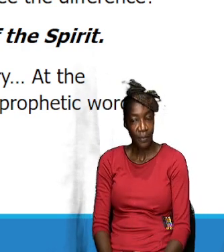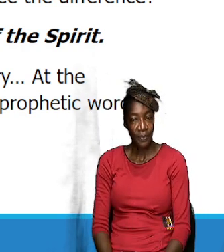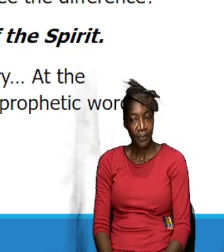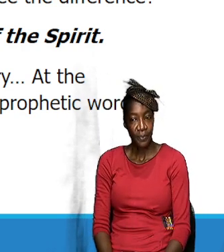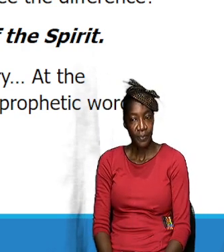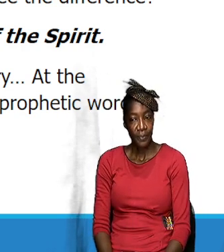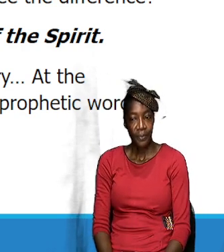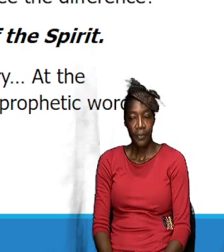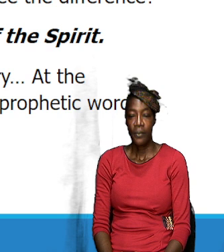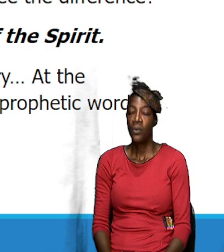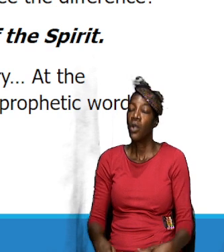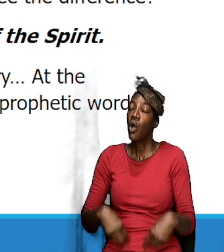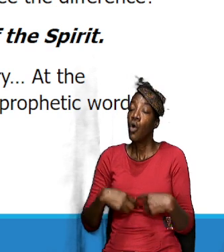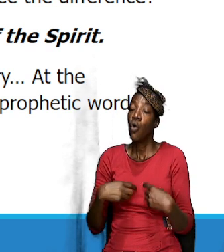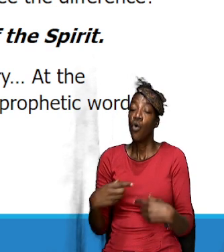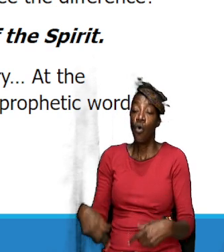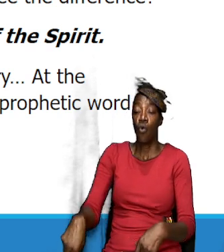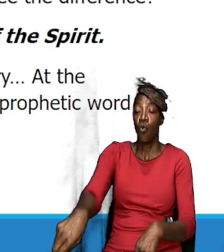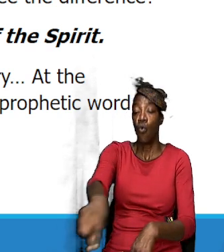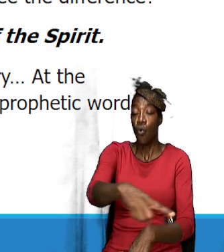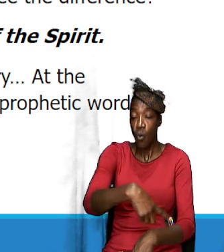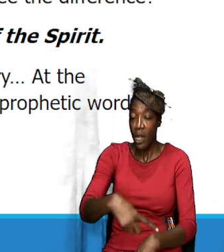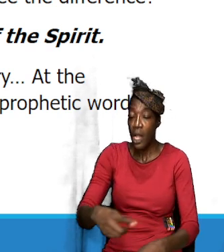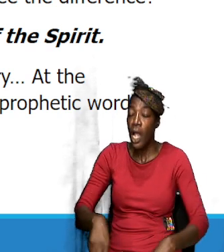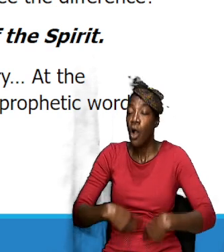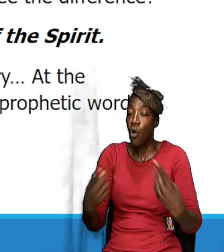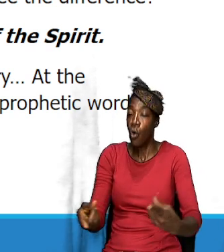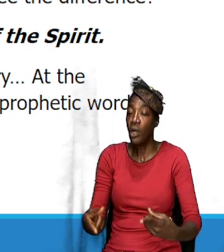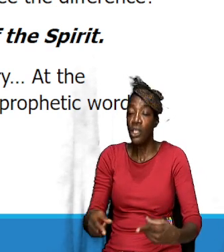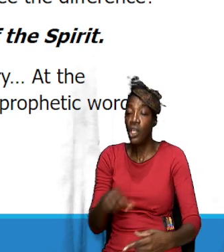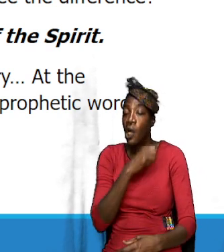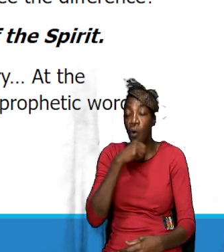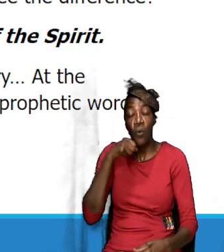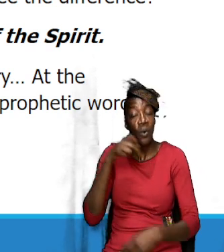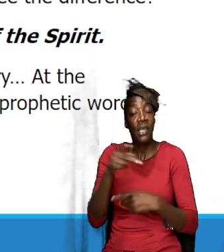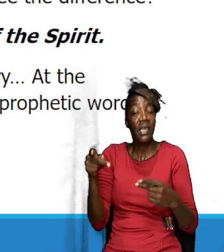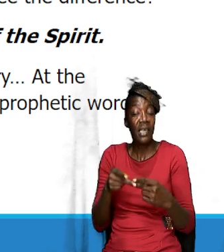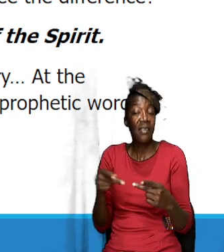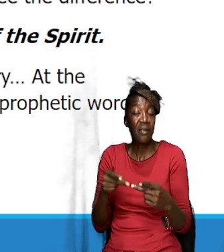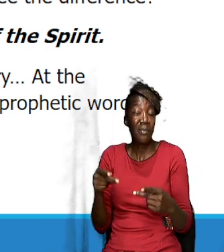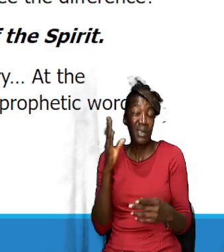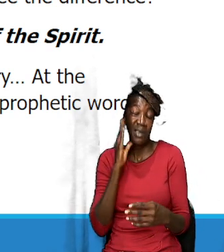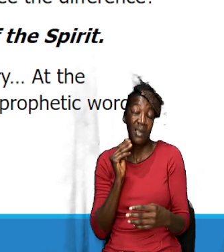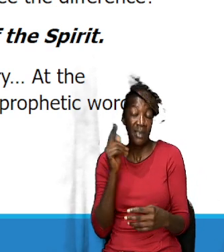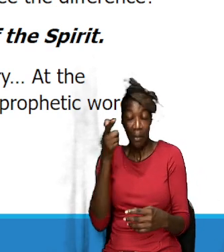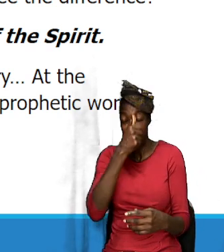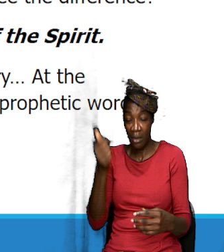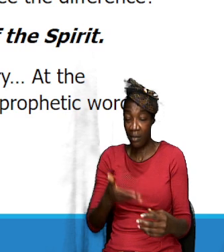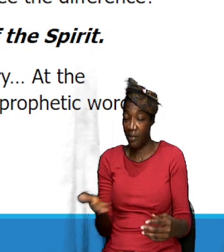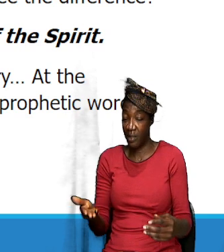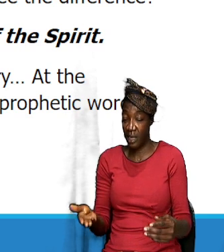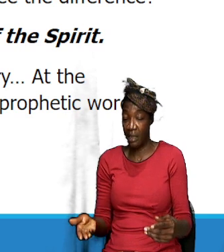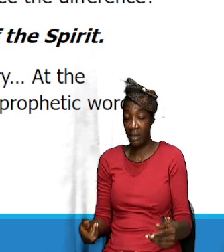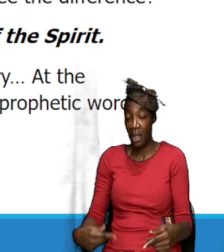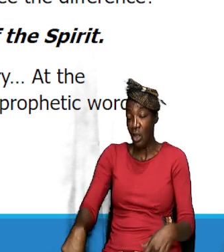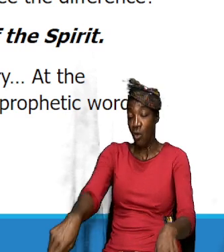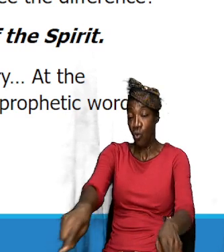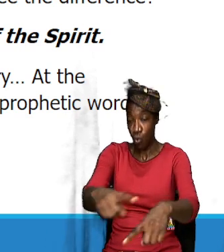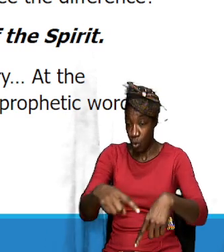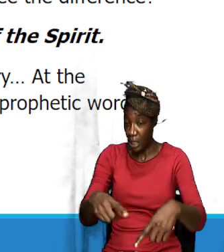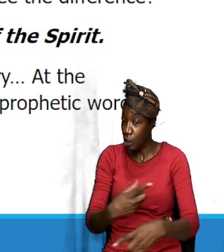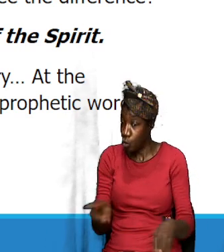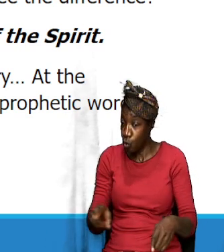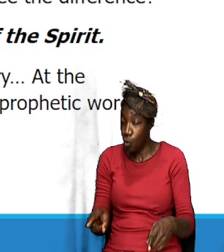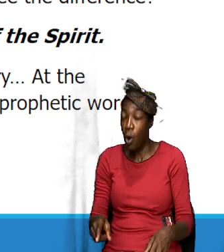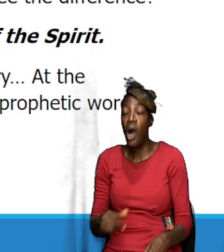you know, we can go into a wilderness experience because of things that we do and because of things that we fail